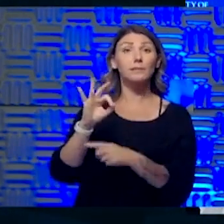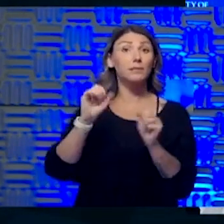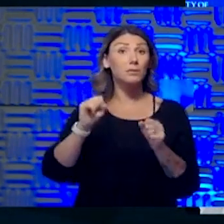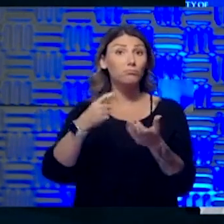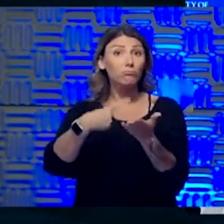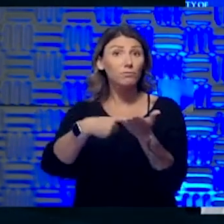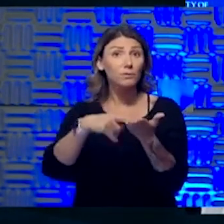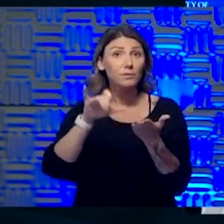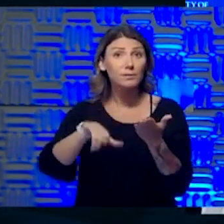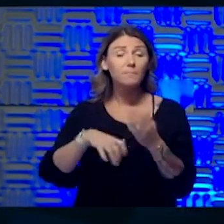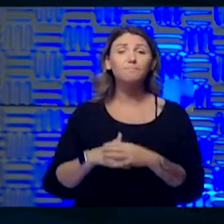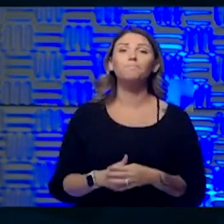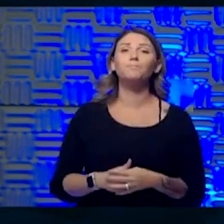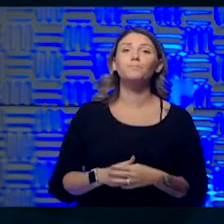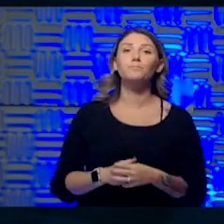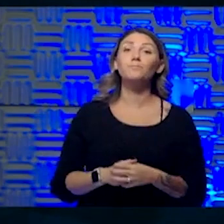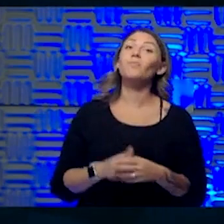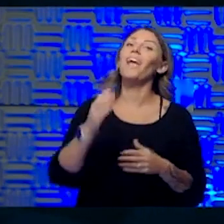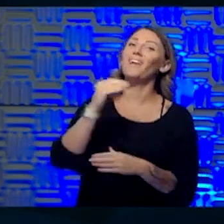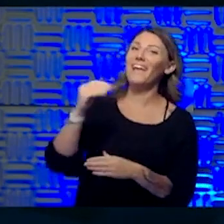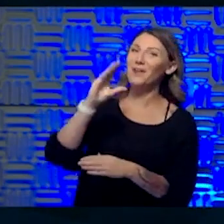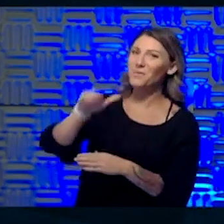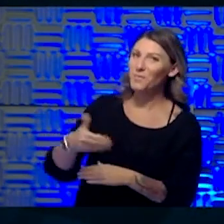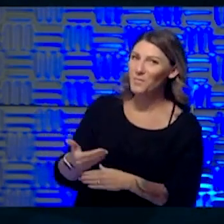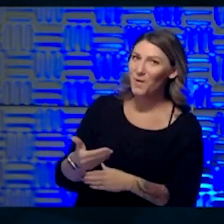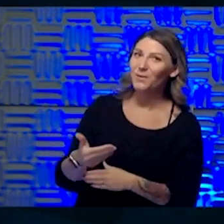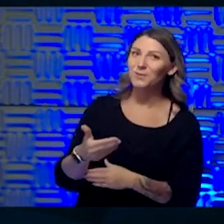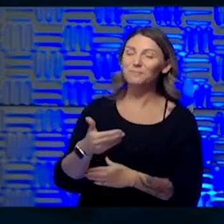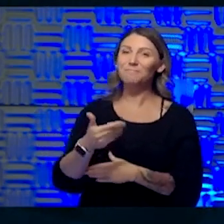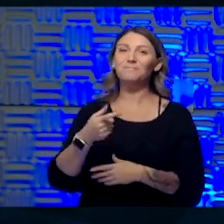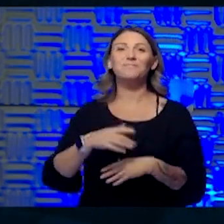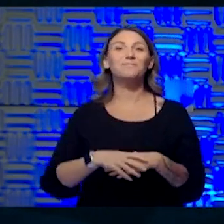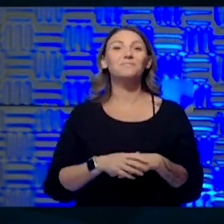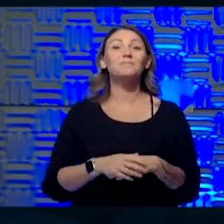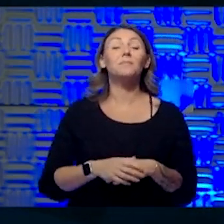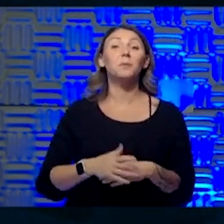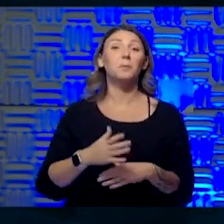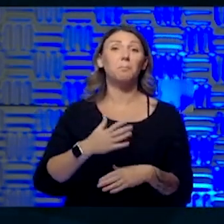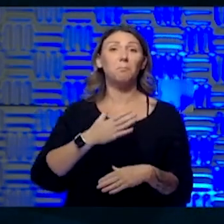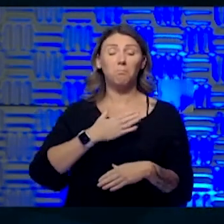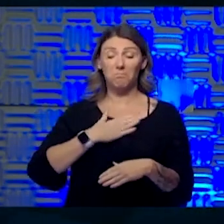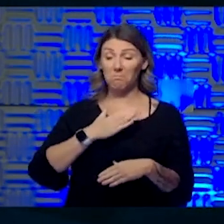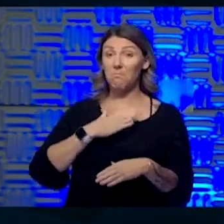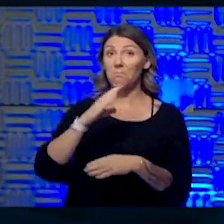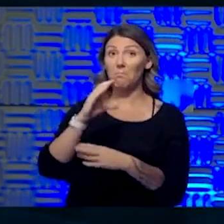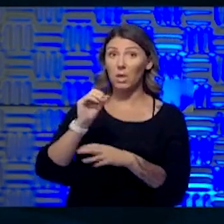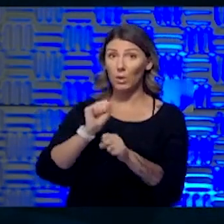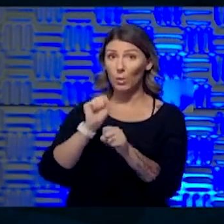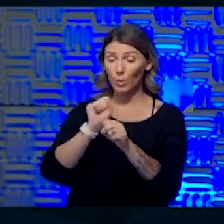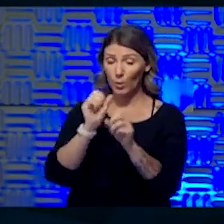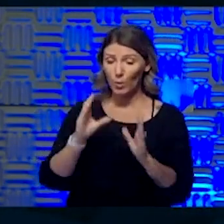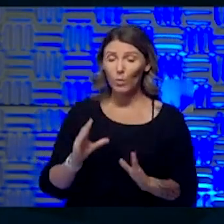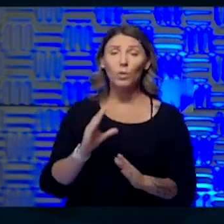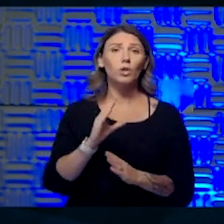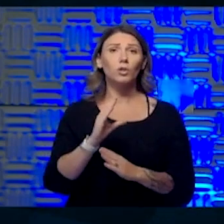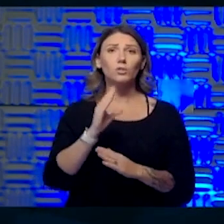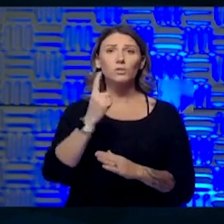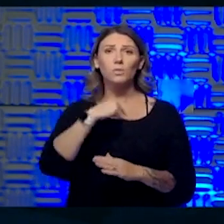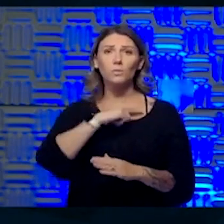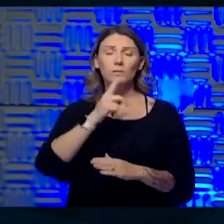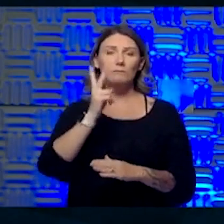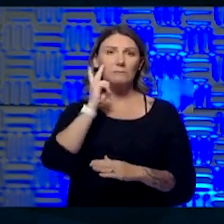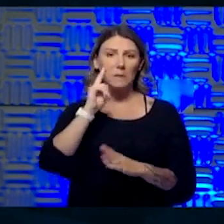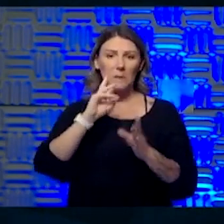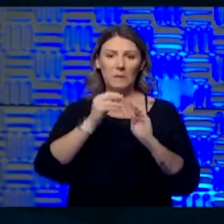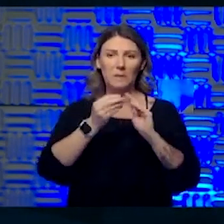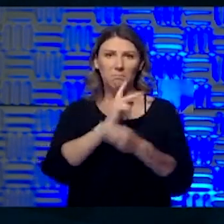Yeah. So over the last few weeks, my colleagues and I have seen, I think in other clinics too, a drop in patients. And